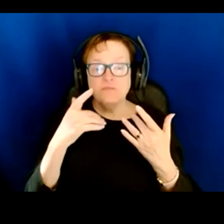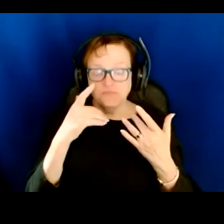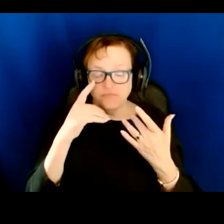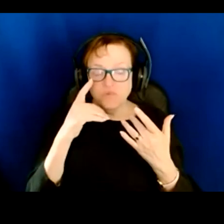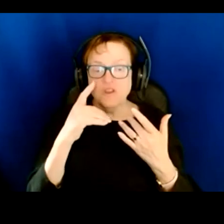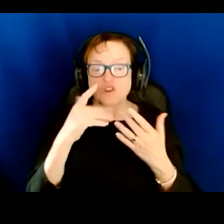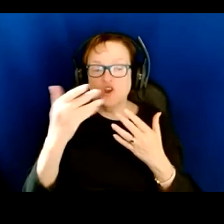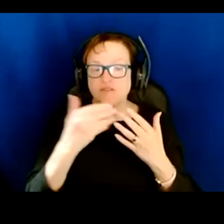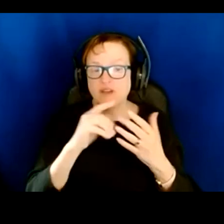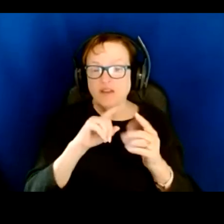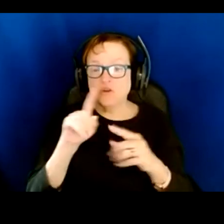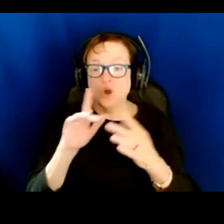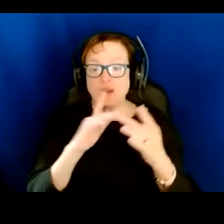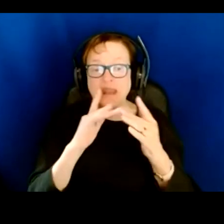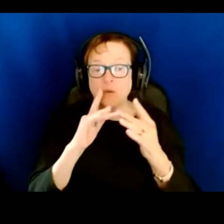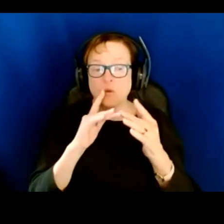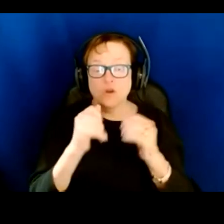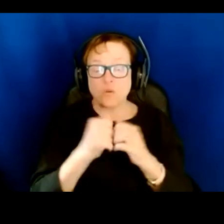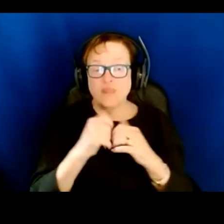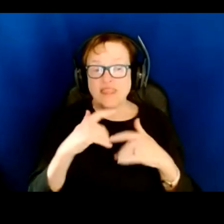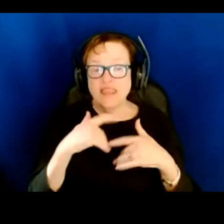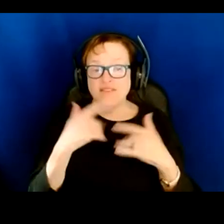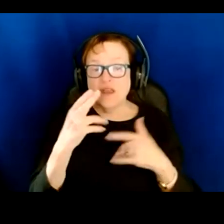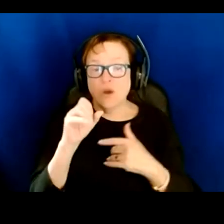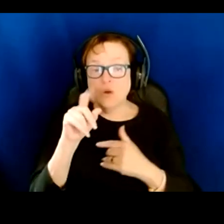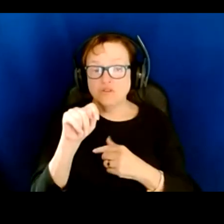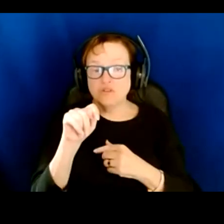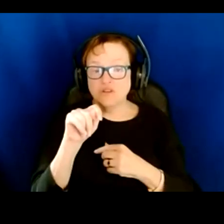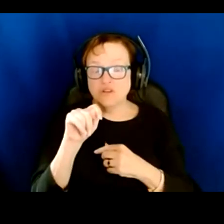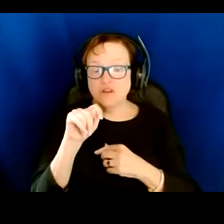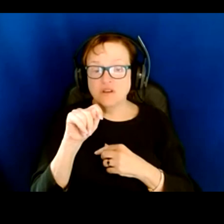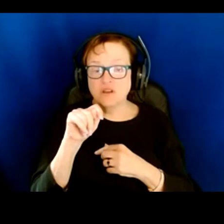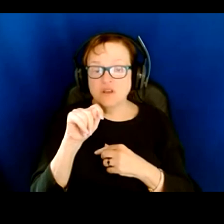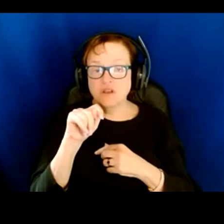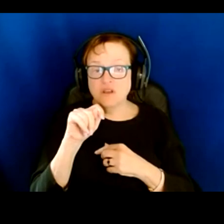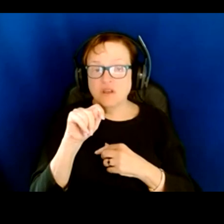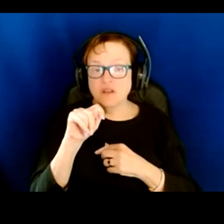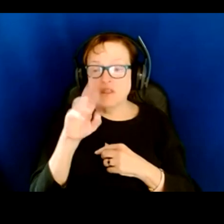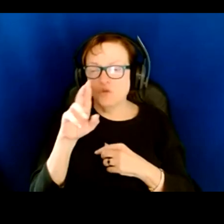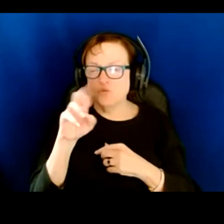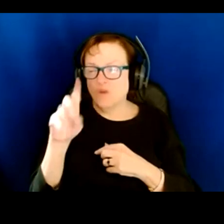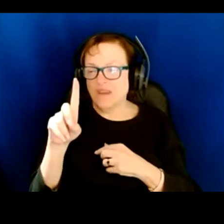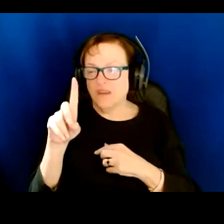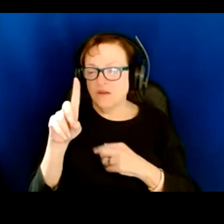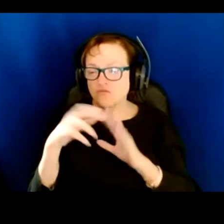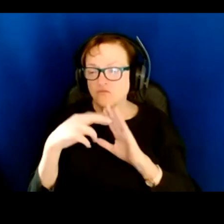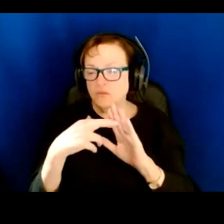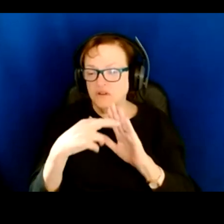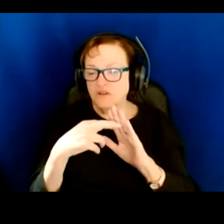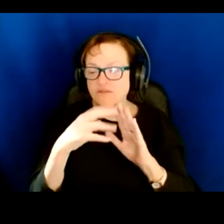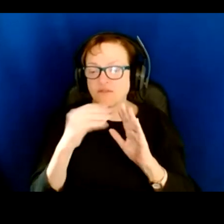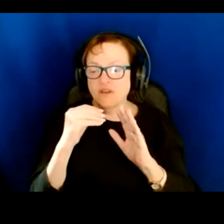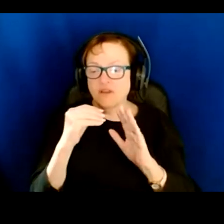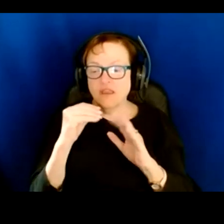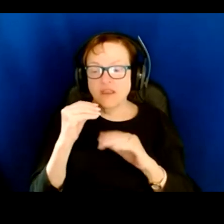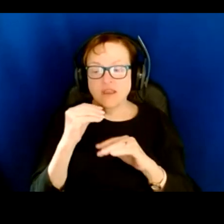invited to go and network with our event host, the READ Initiative, and representative as well from the Canadian Accessibility